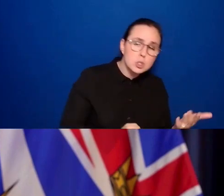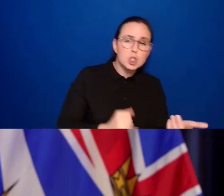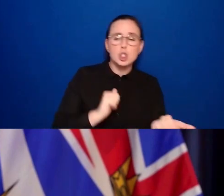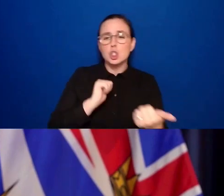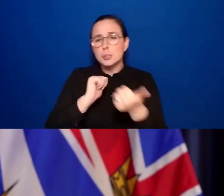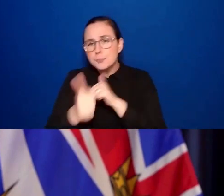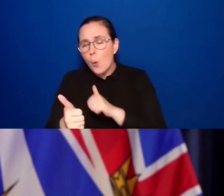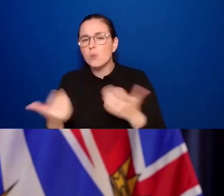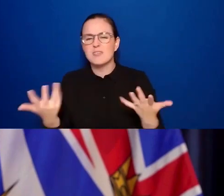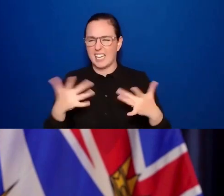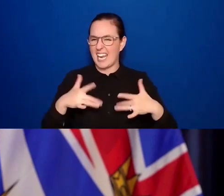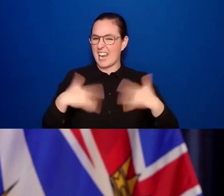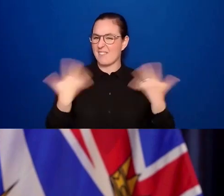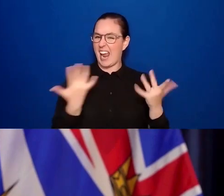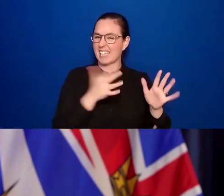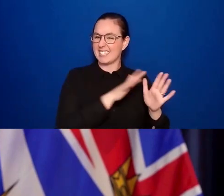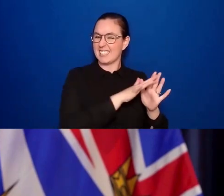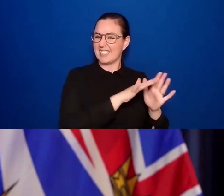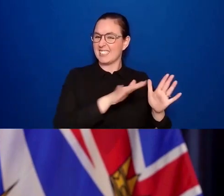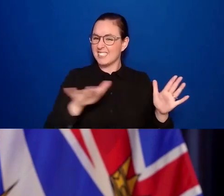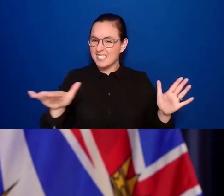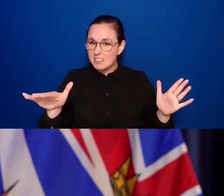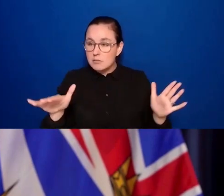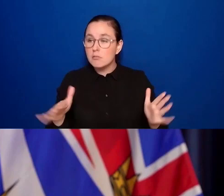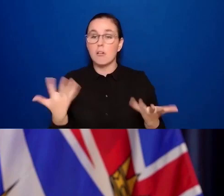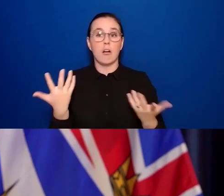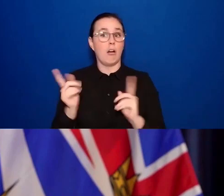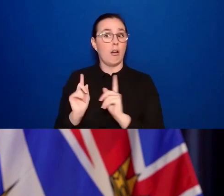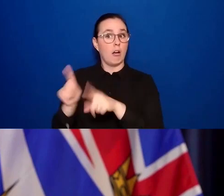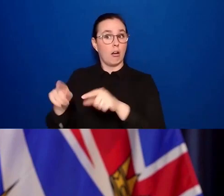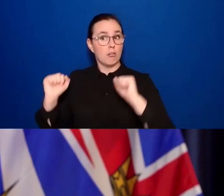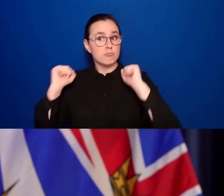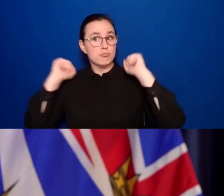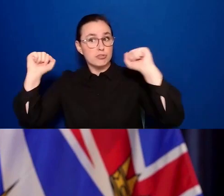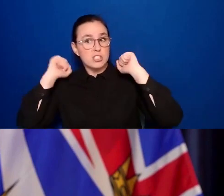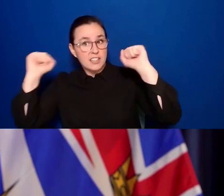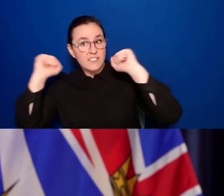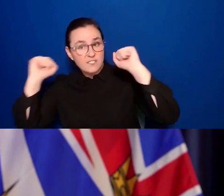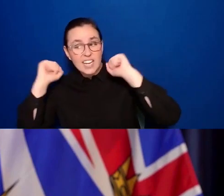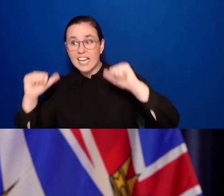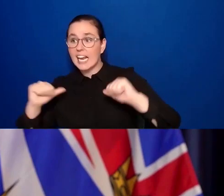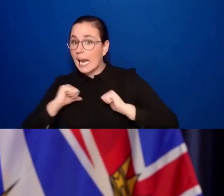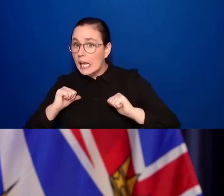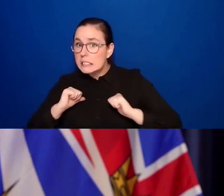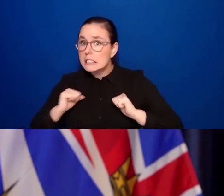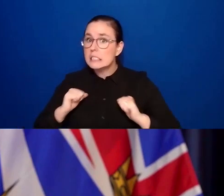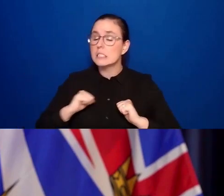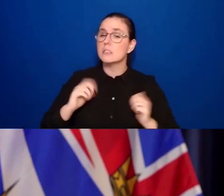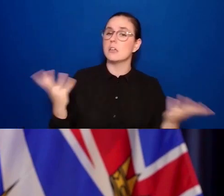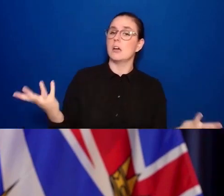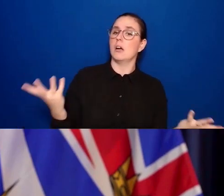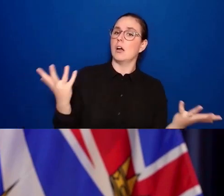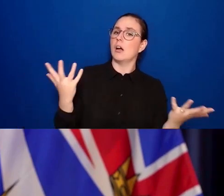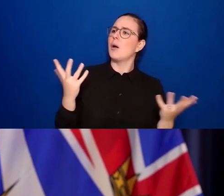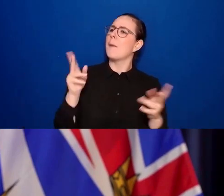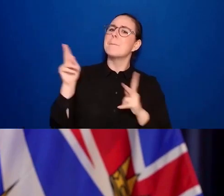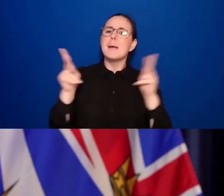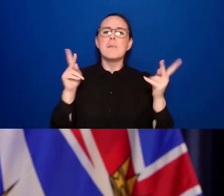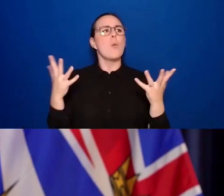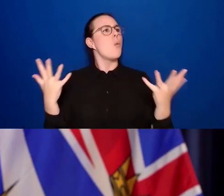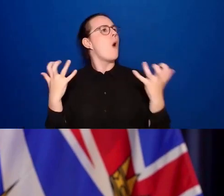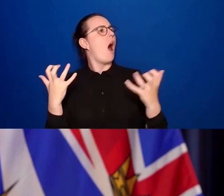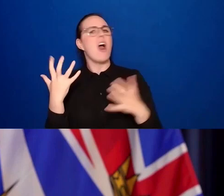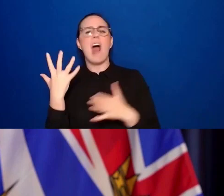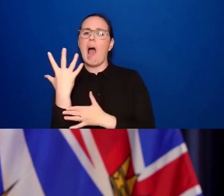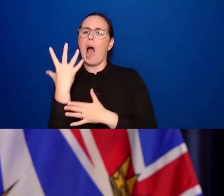anxious to get back into gymnasiums to keep themselves fit, those who want to engage in civil society, the best way forward